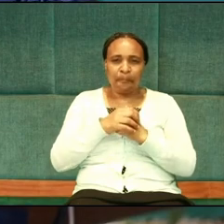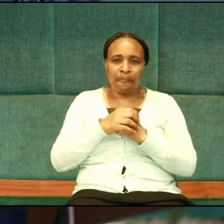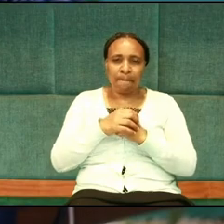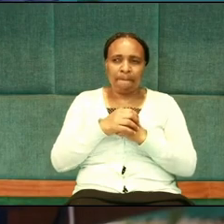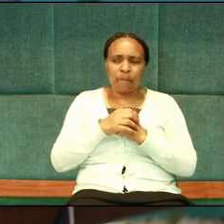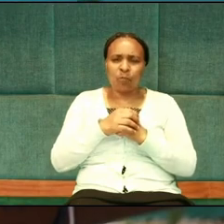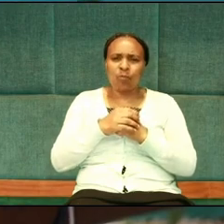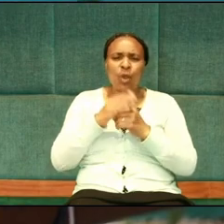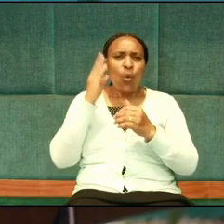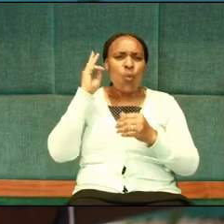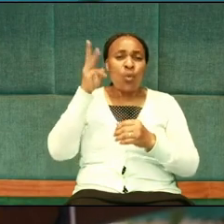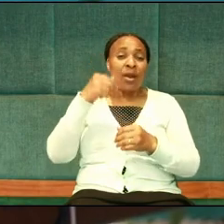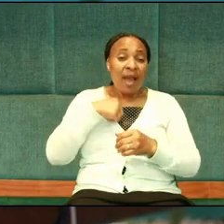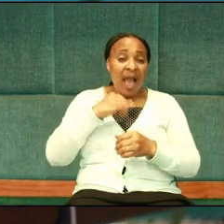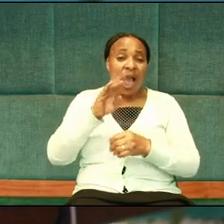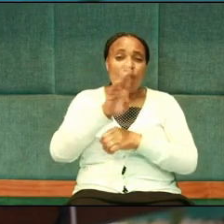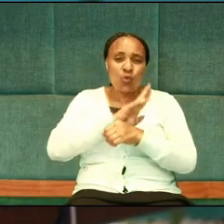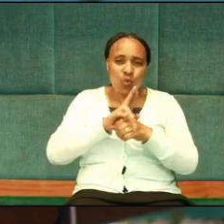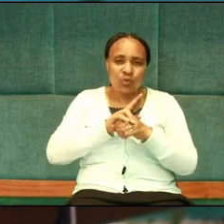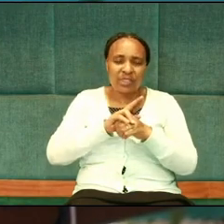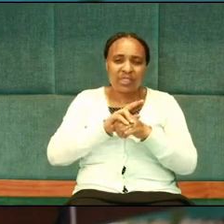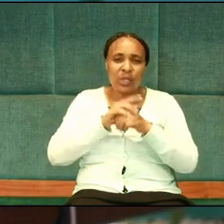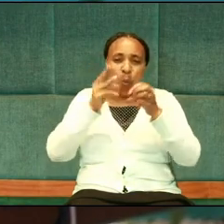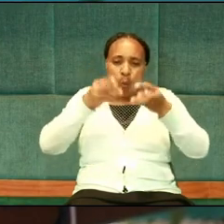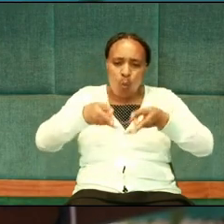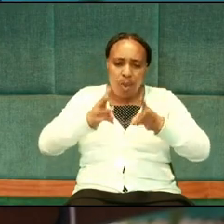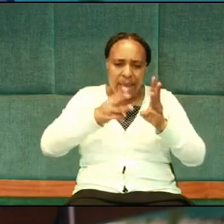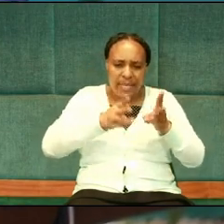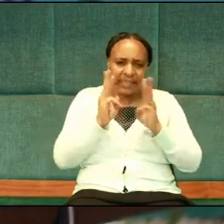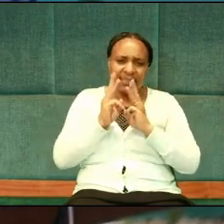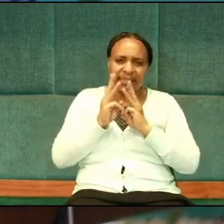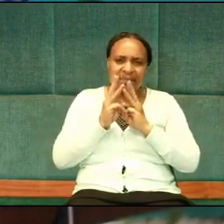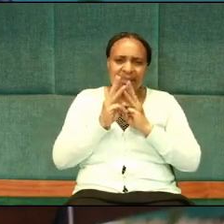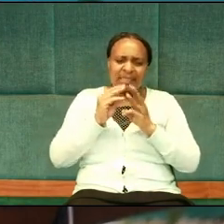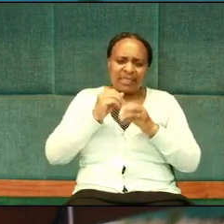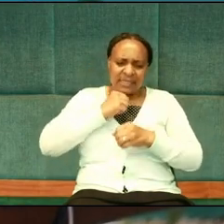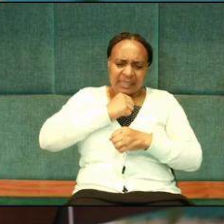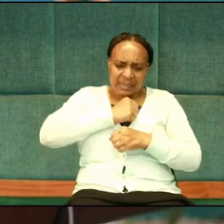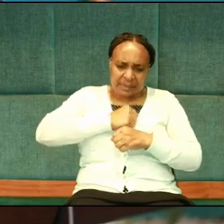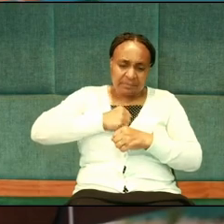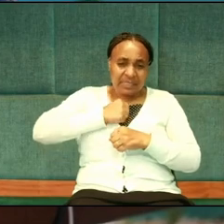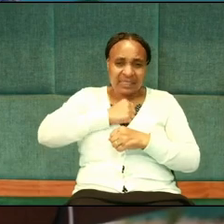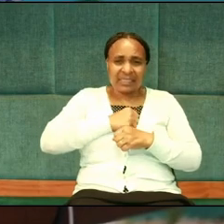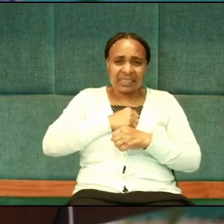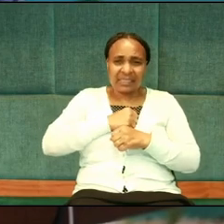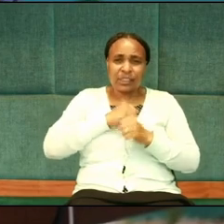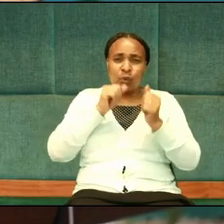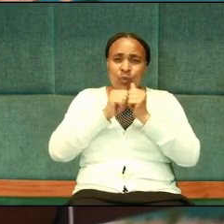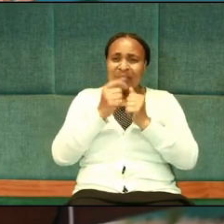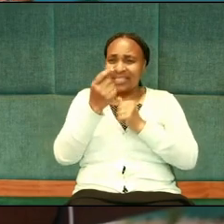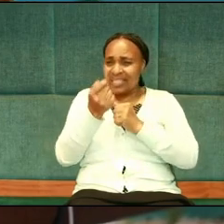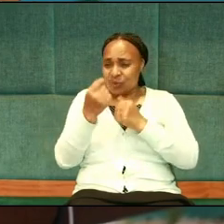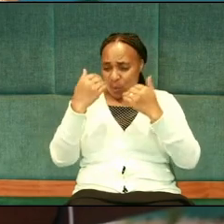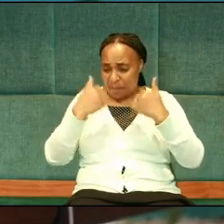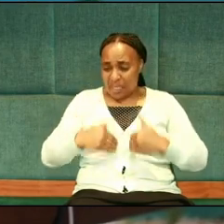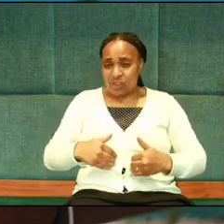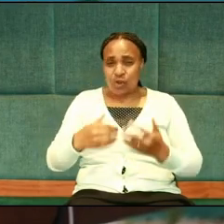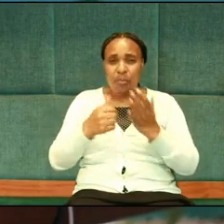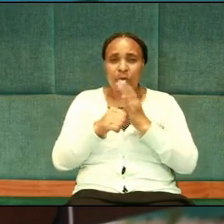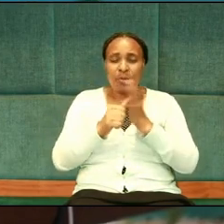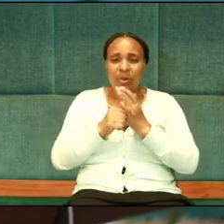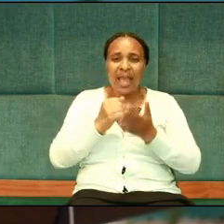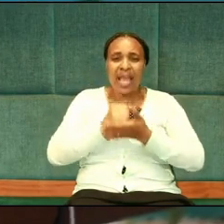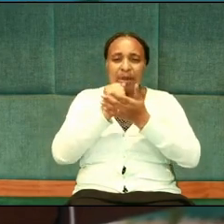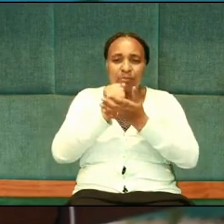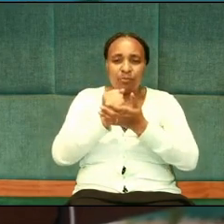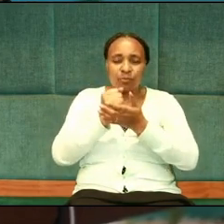Will I use tact, sympathy, which is little personal problems, and help